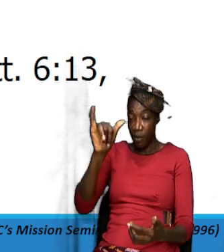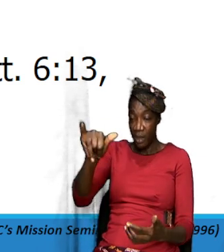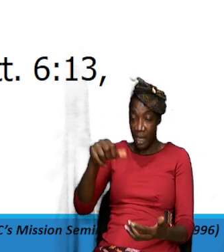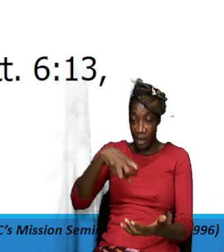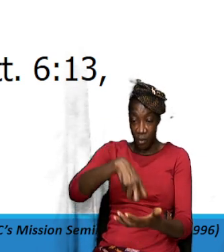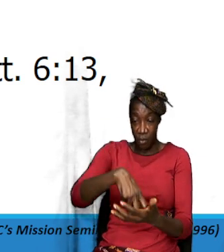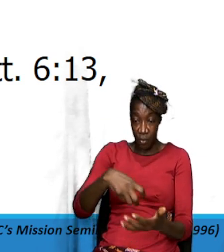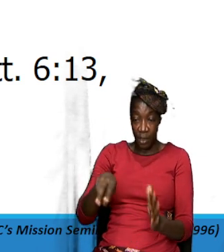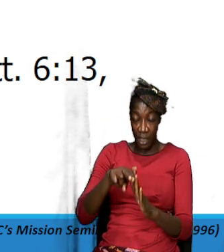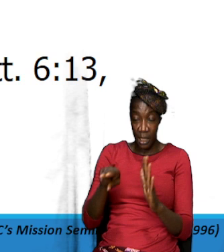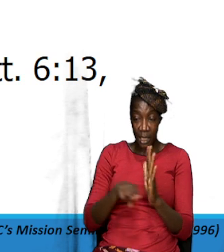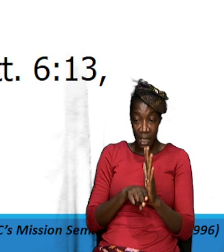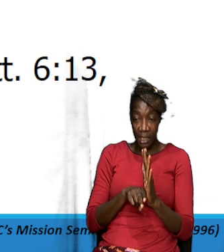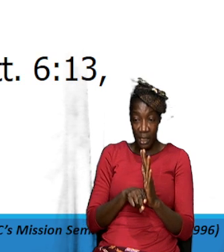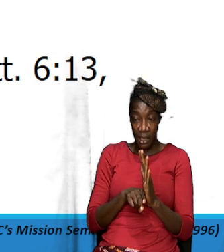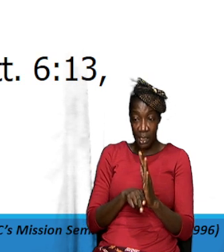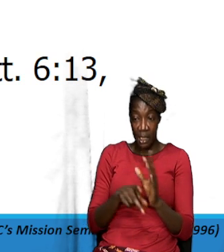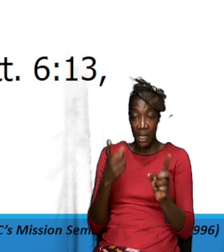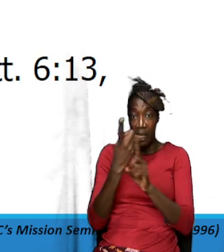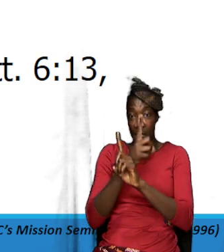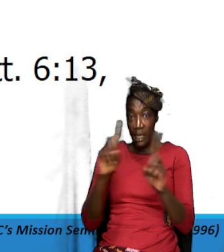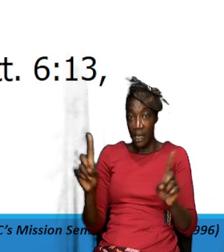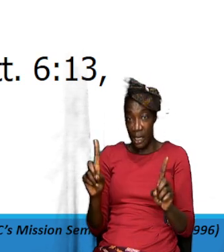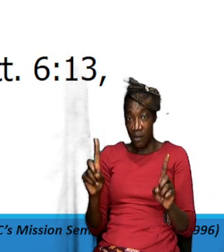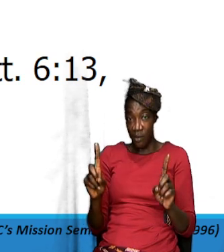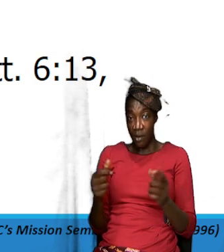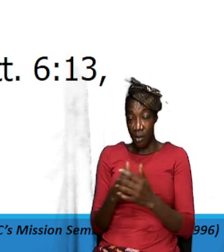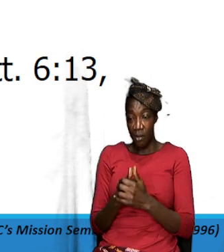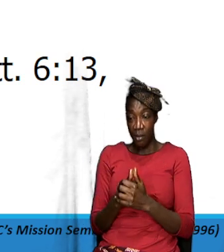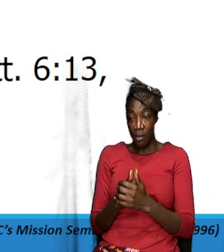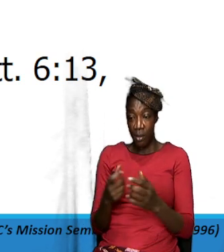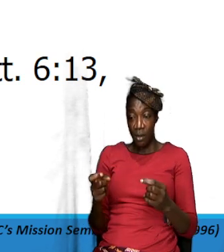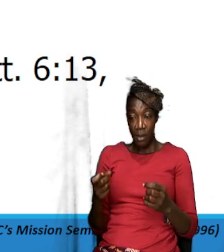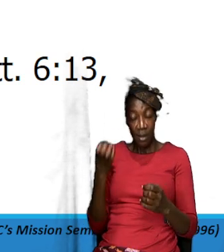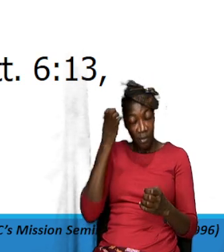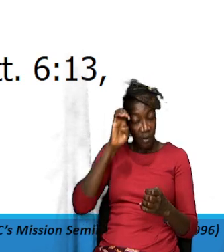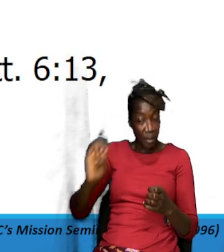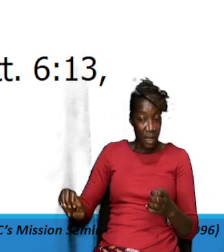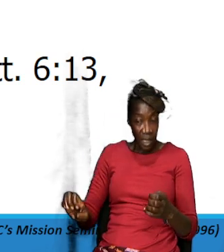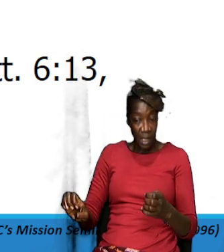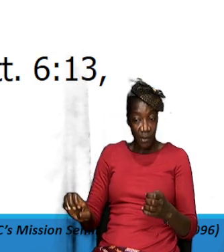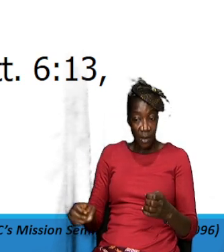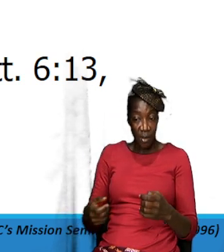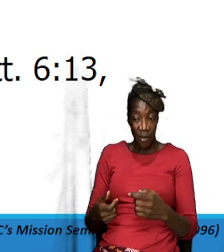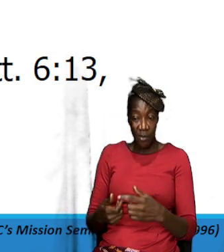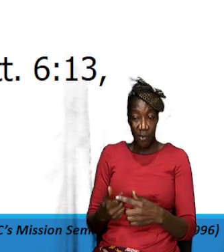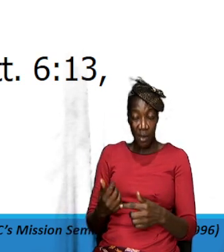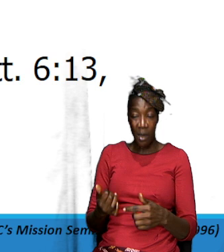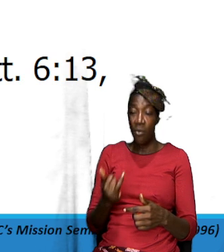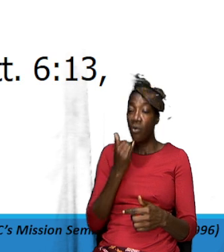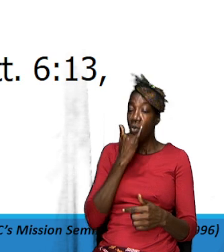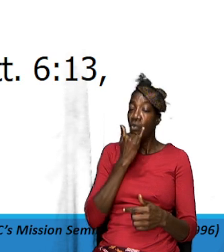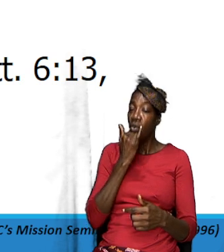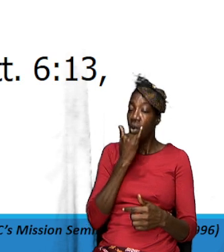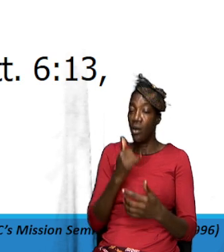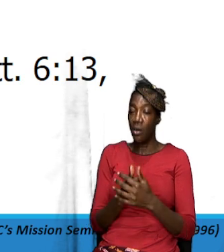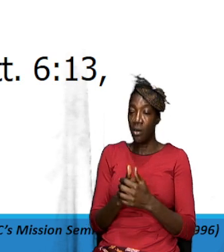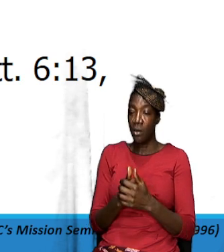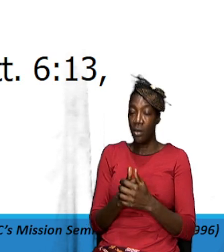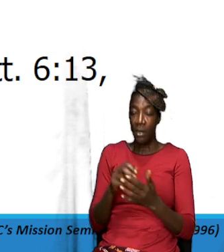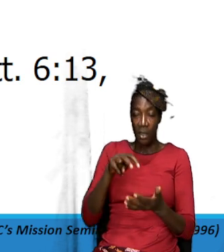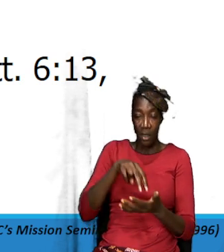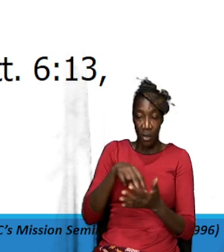you know so deliver us from evil is a wide term it can mean deliver us from certain faults it can mean deliver us from certain